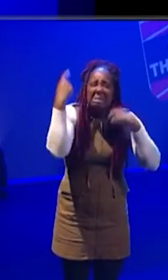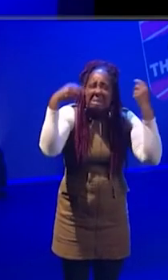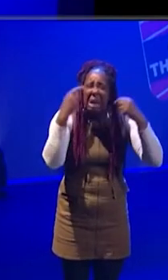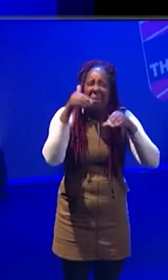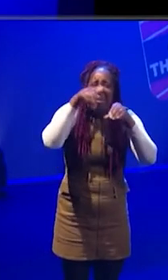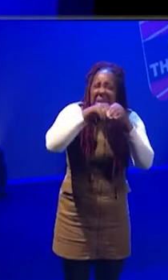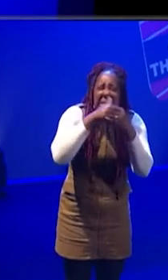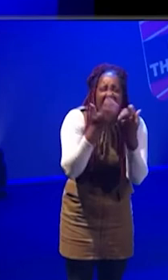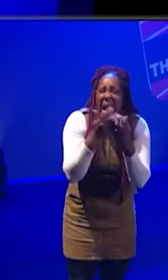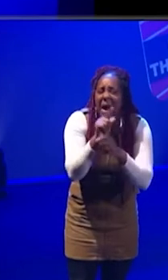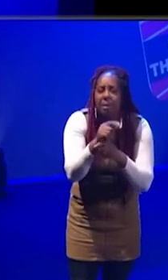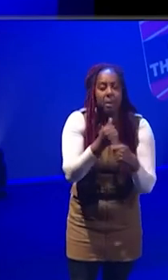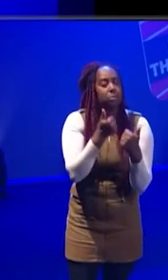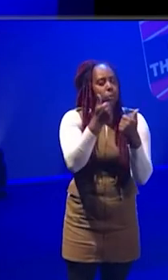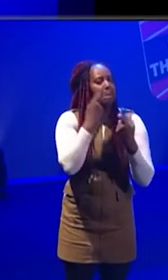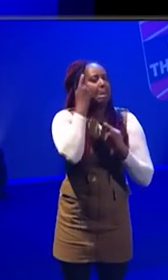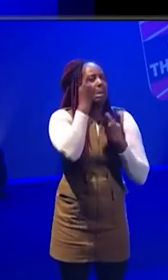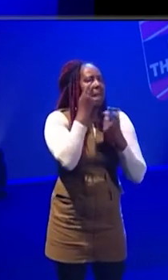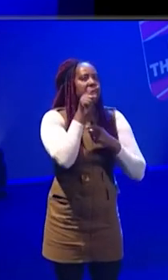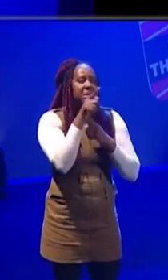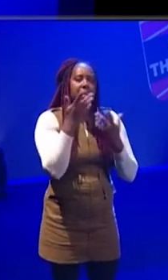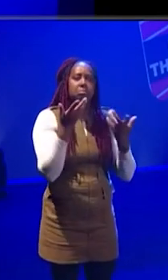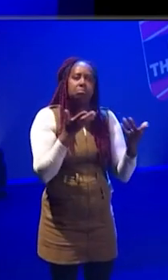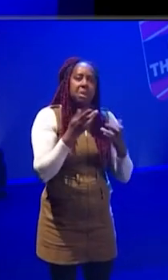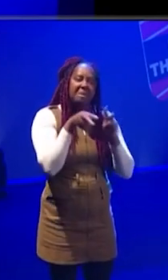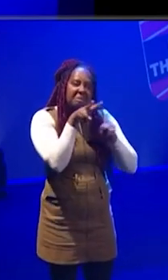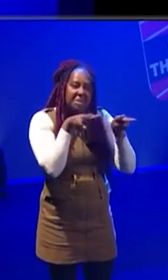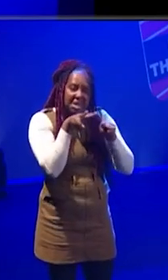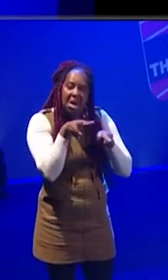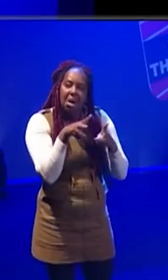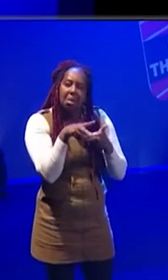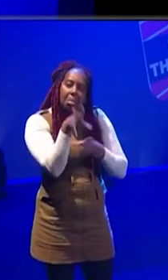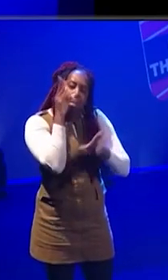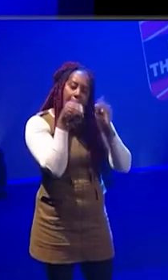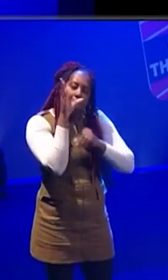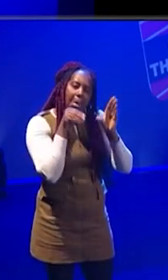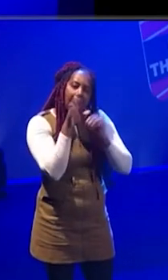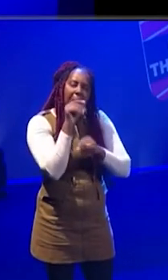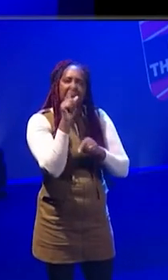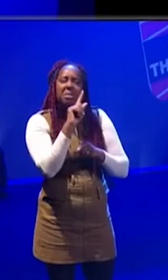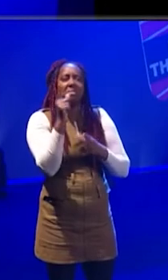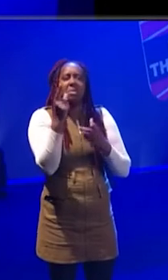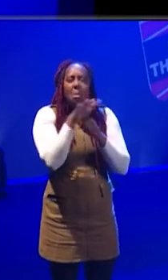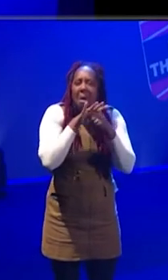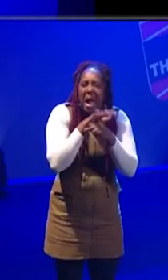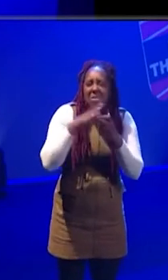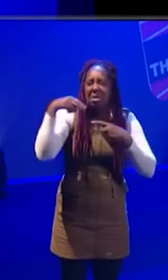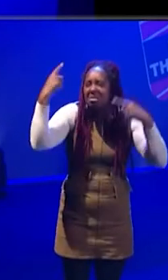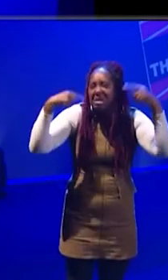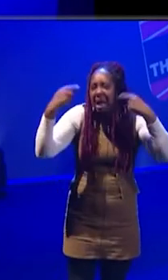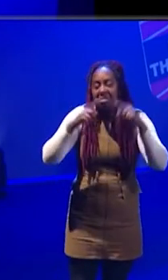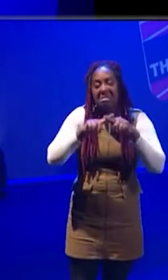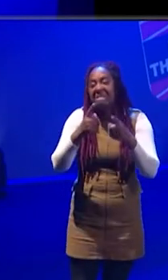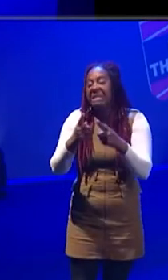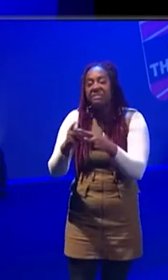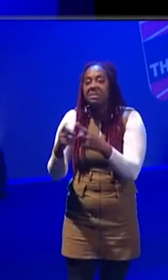So it's almost always good to kind of get some good like video stuff. It depends what kind of sound design it would be, because some of